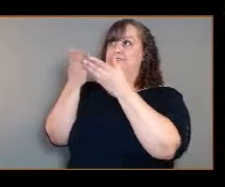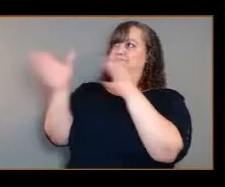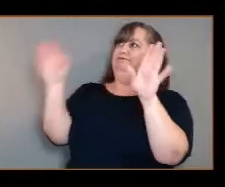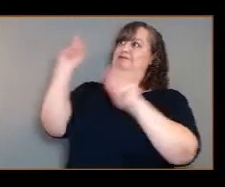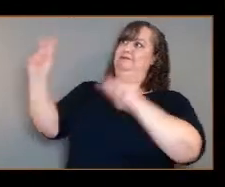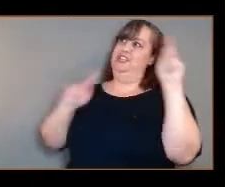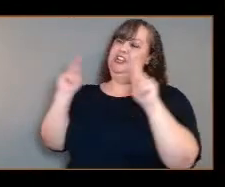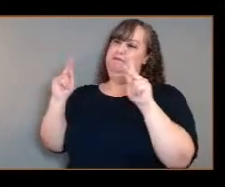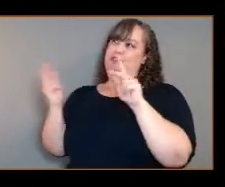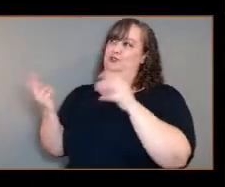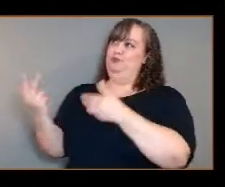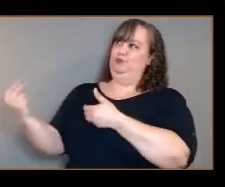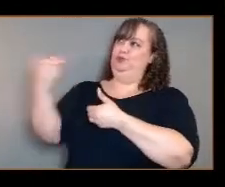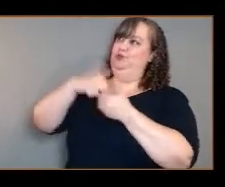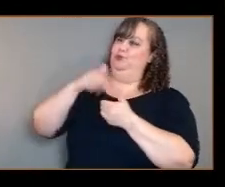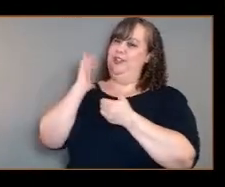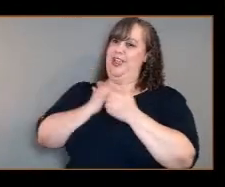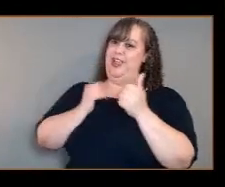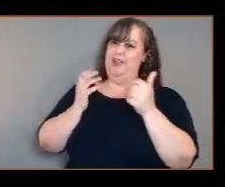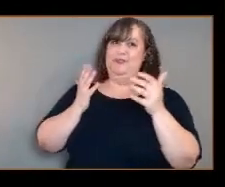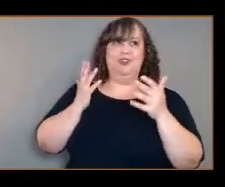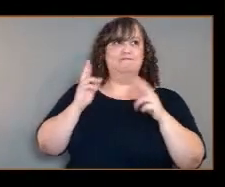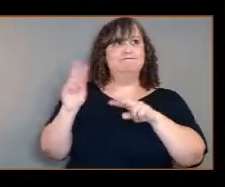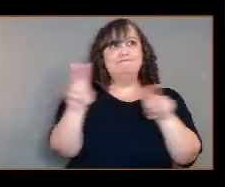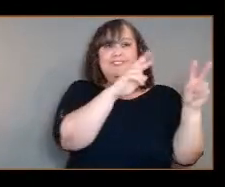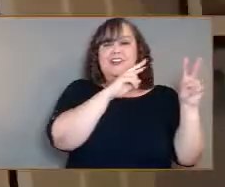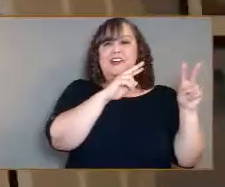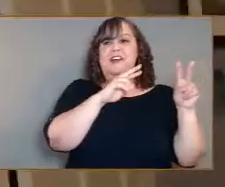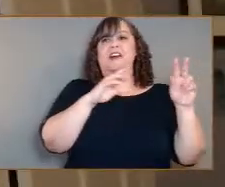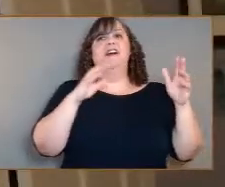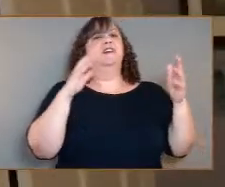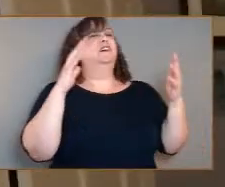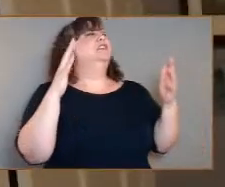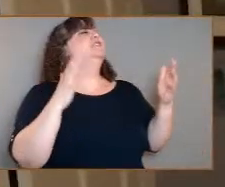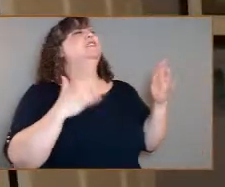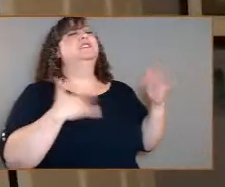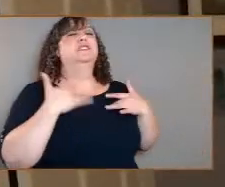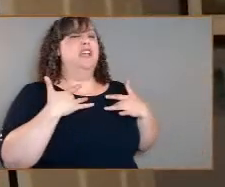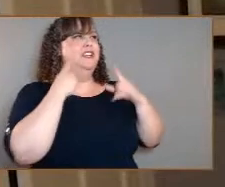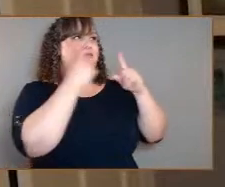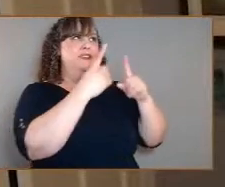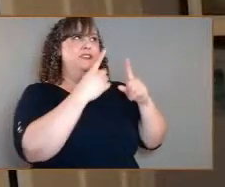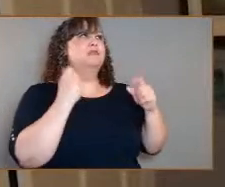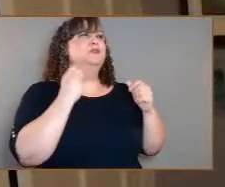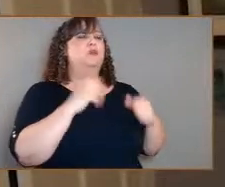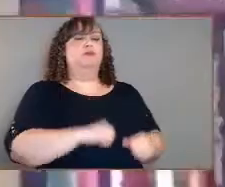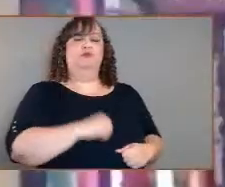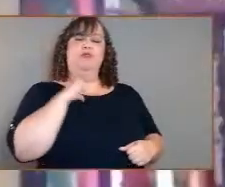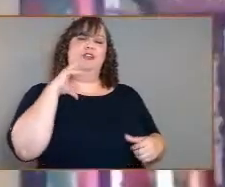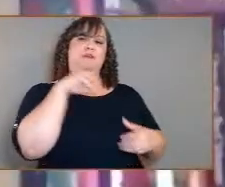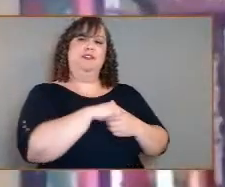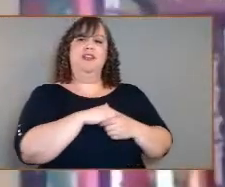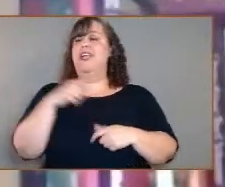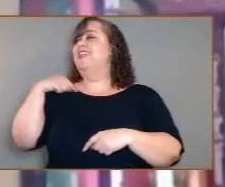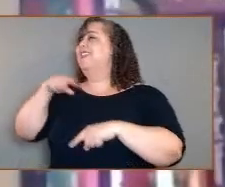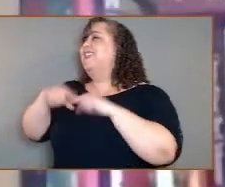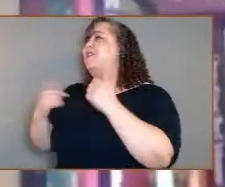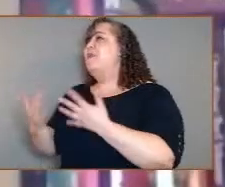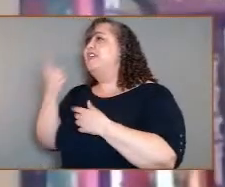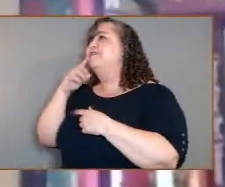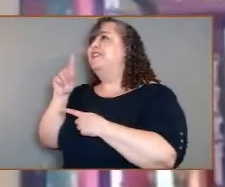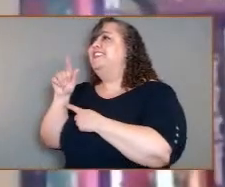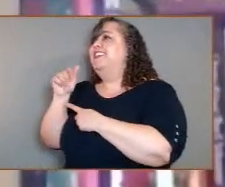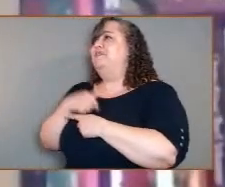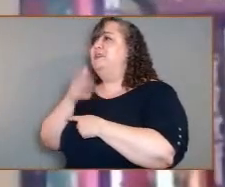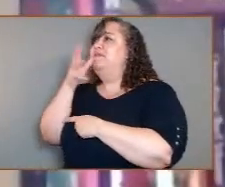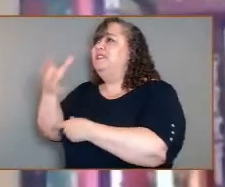This is a really exciting mission and I am so proud to be part of it. I can't wait for the data from DaVinci. Working with the beautiful